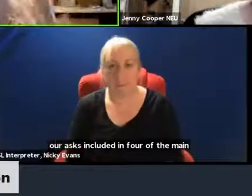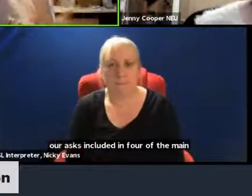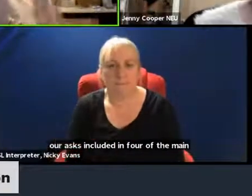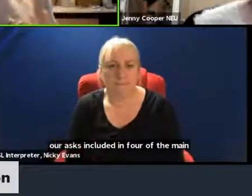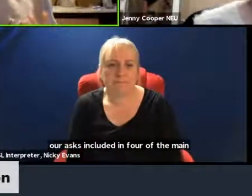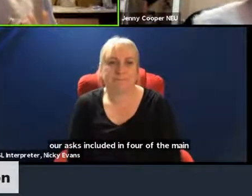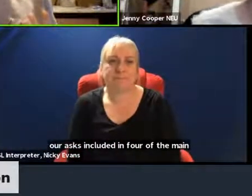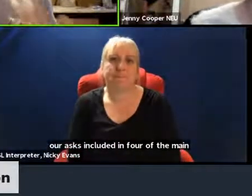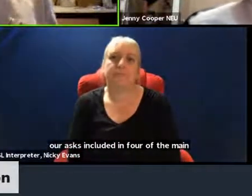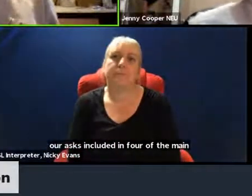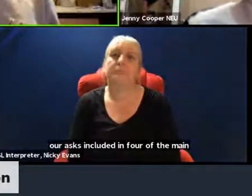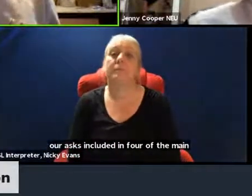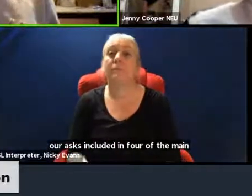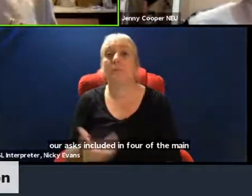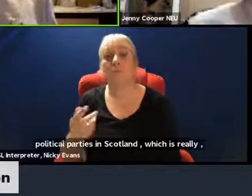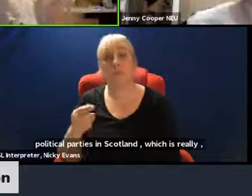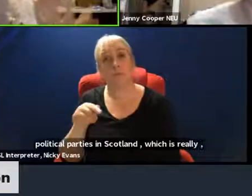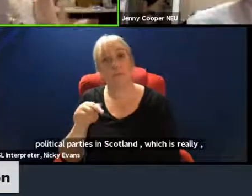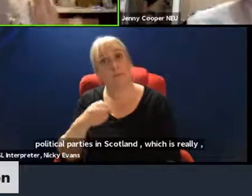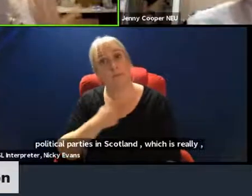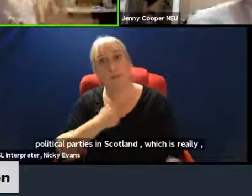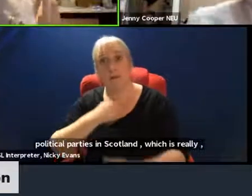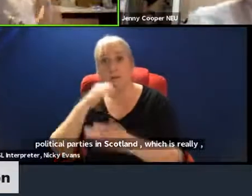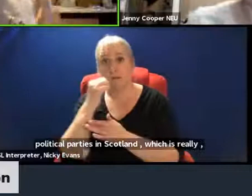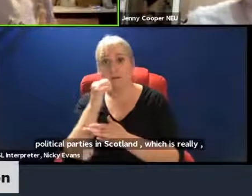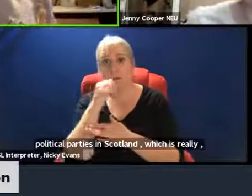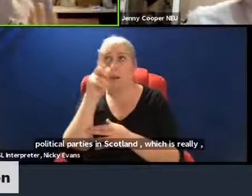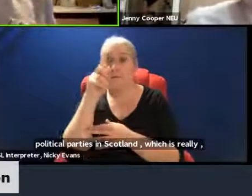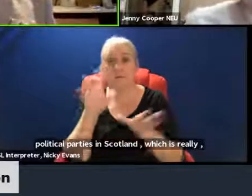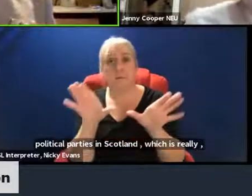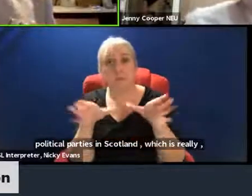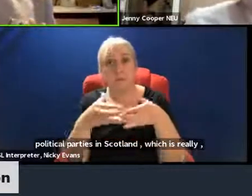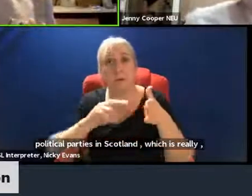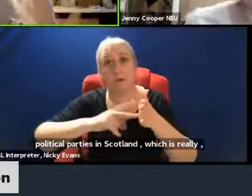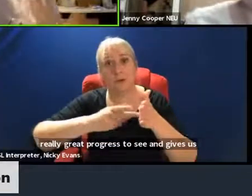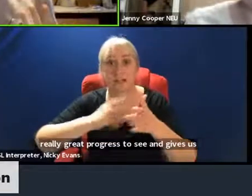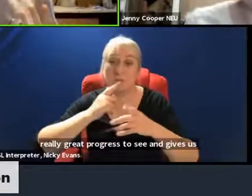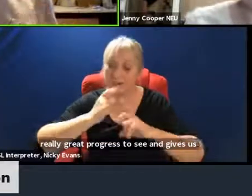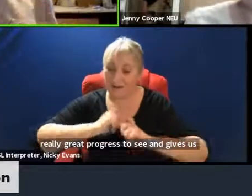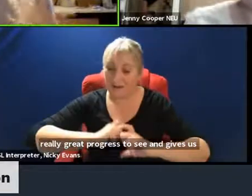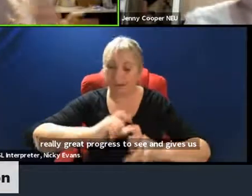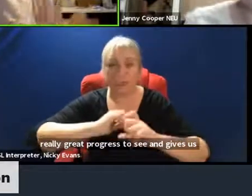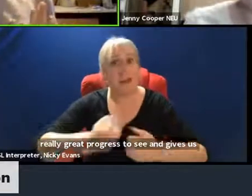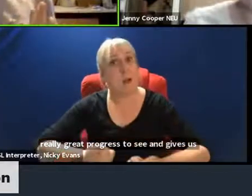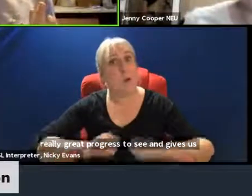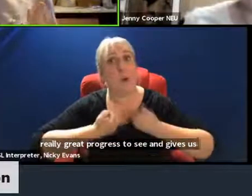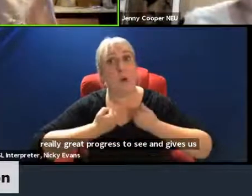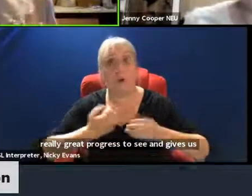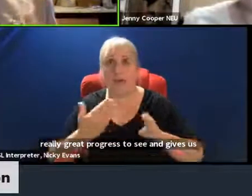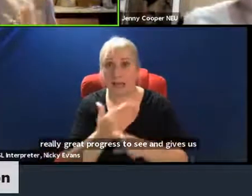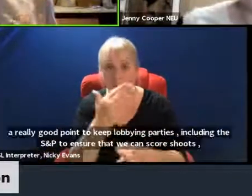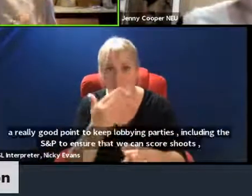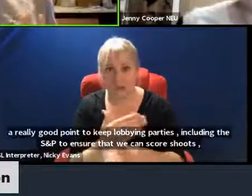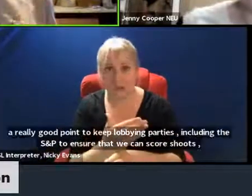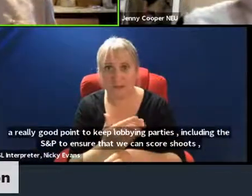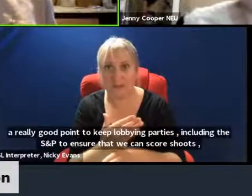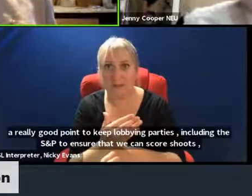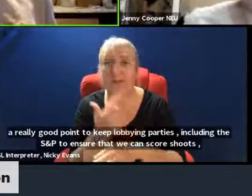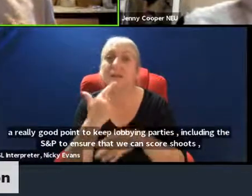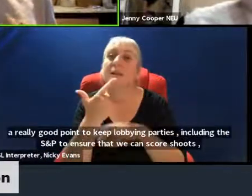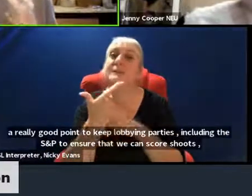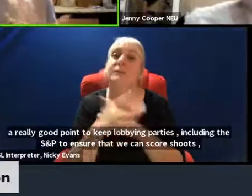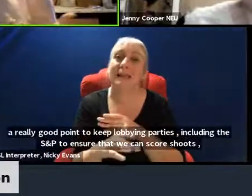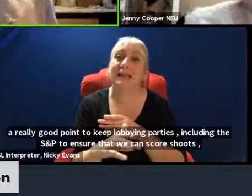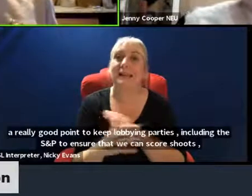to a bit about Fridays for Future Scotland here, we kept organising online actions and did an in-person strike in September